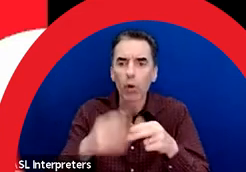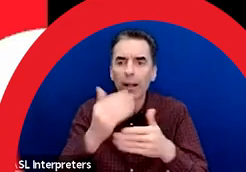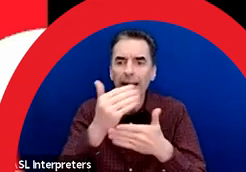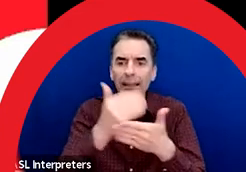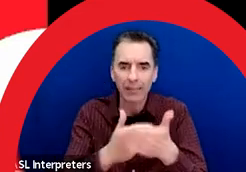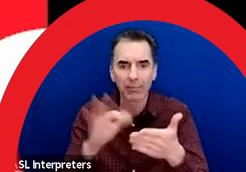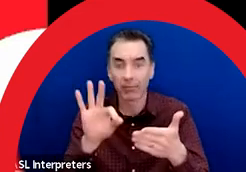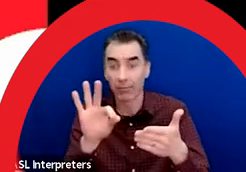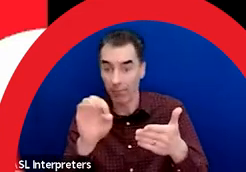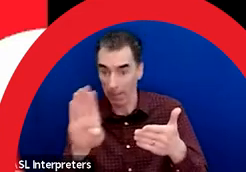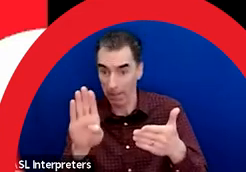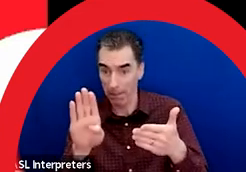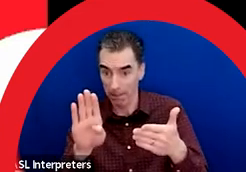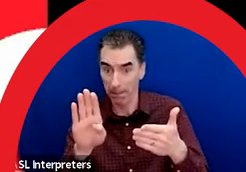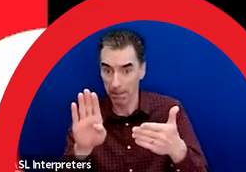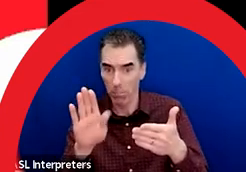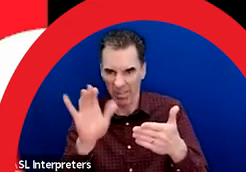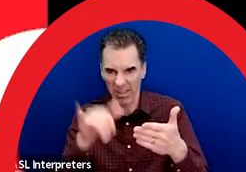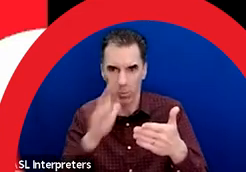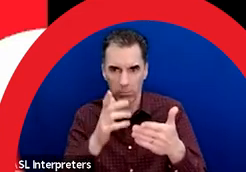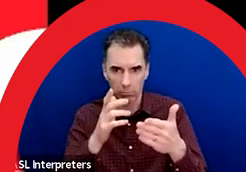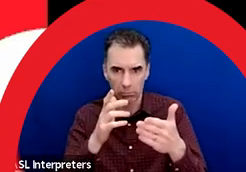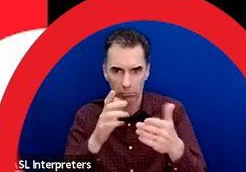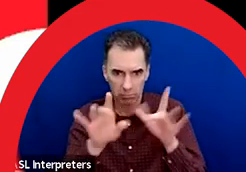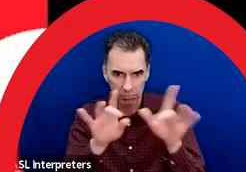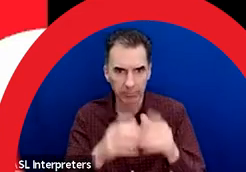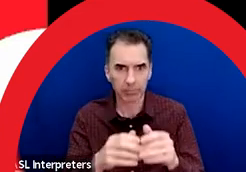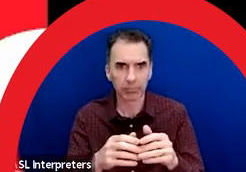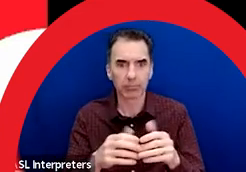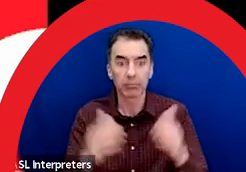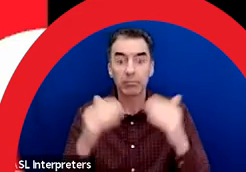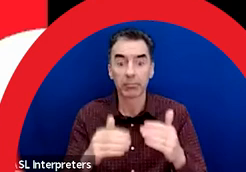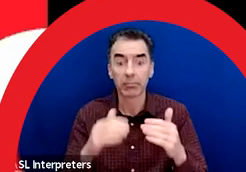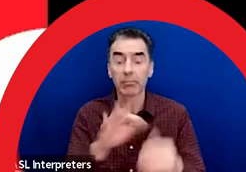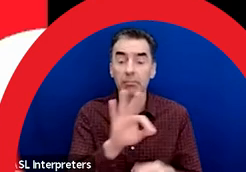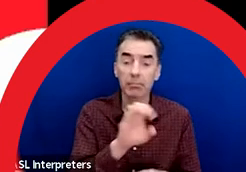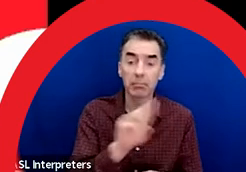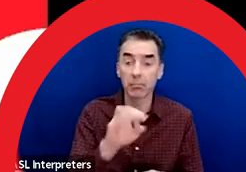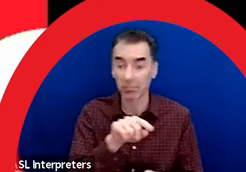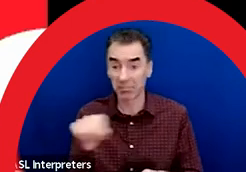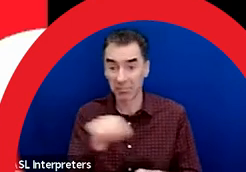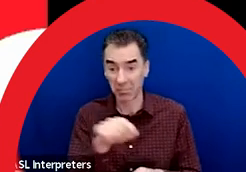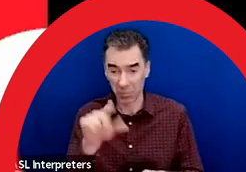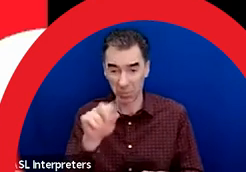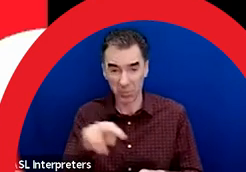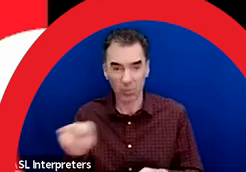Public engagement will begin basically immediately throughout February and March 2022.